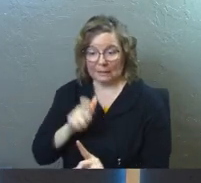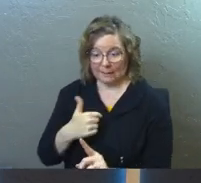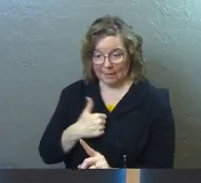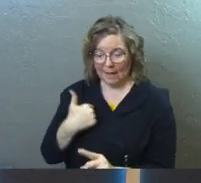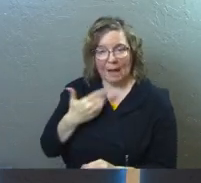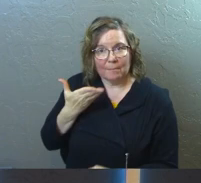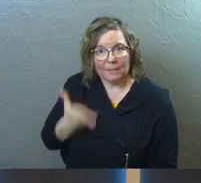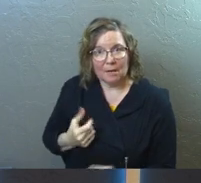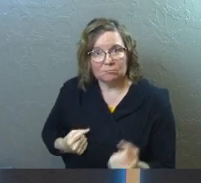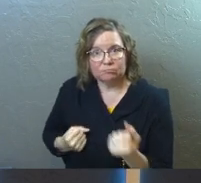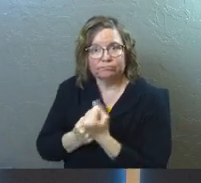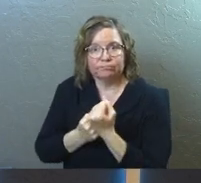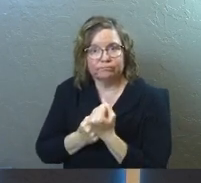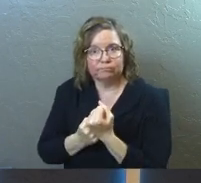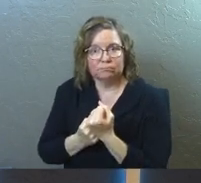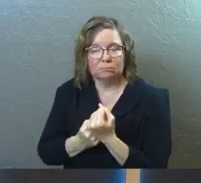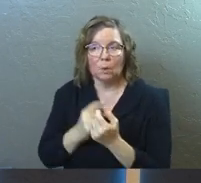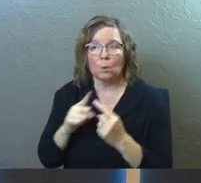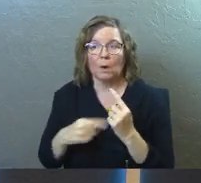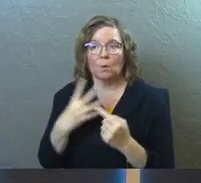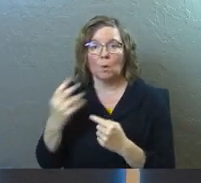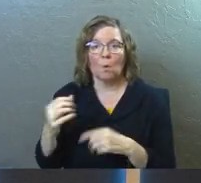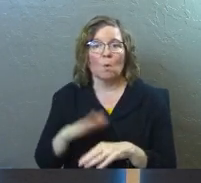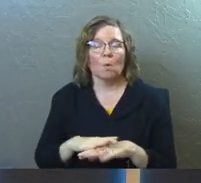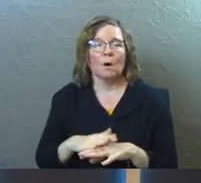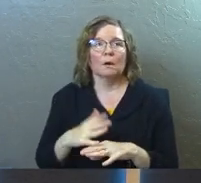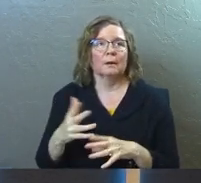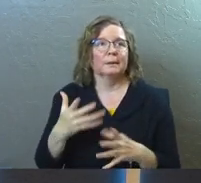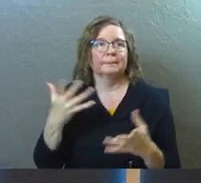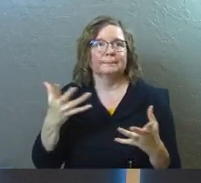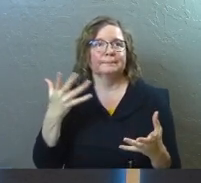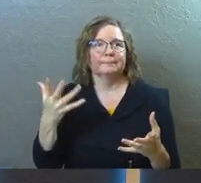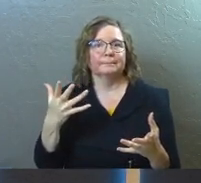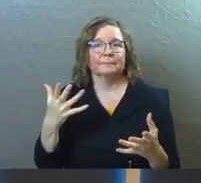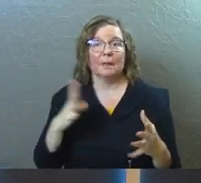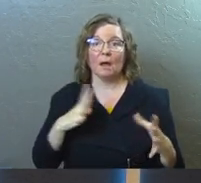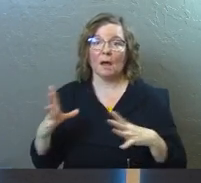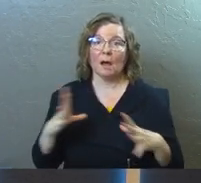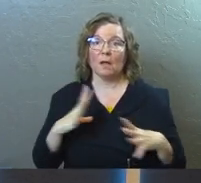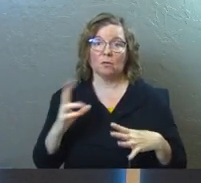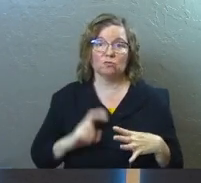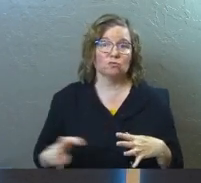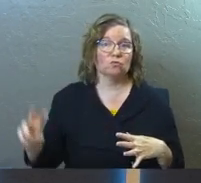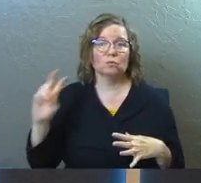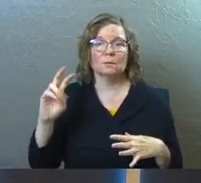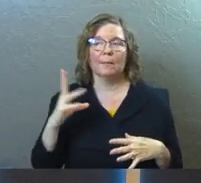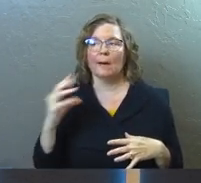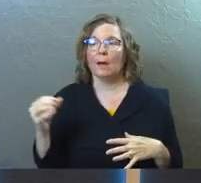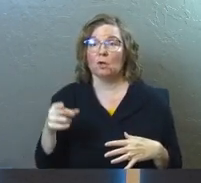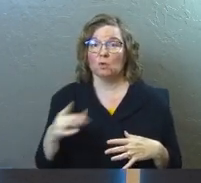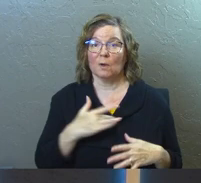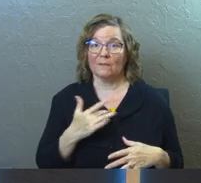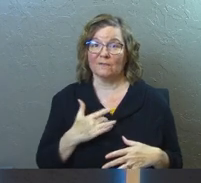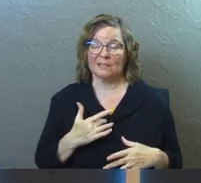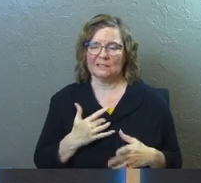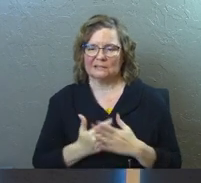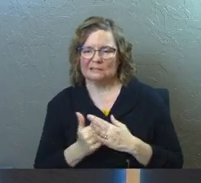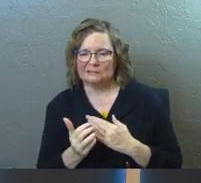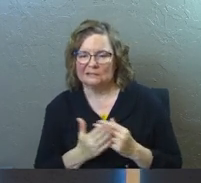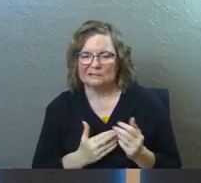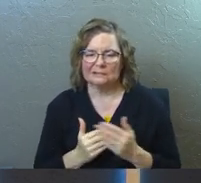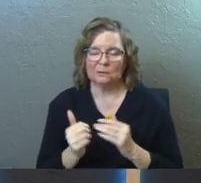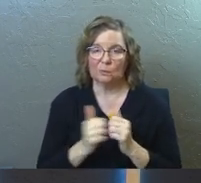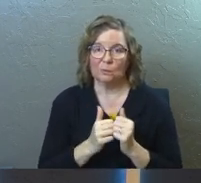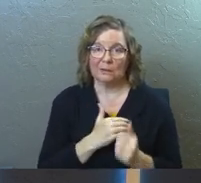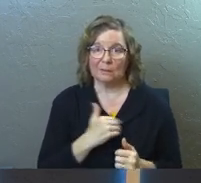need me, I'm there for you. And when we go on the holiday trips and you're feeling uncomfortable